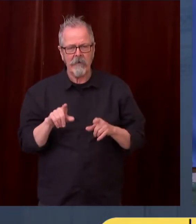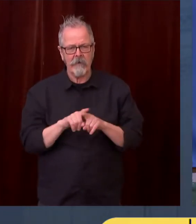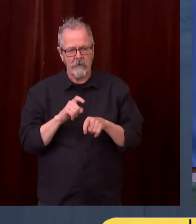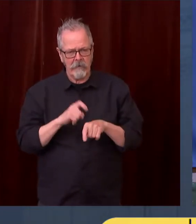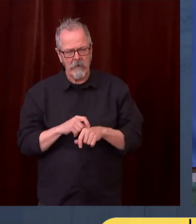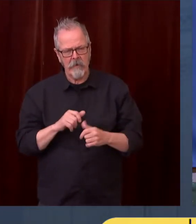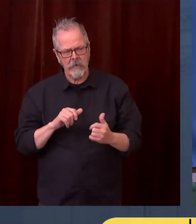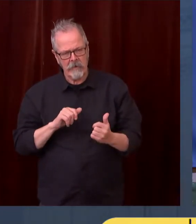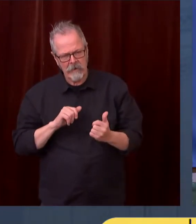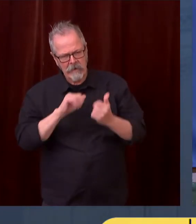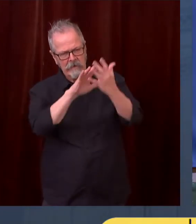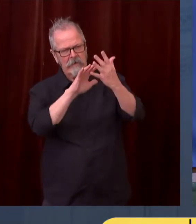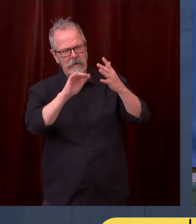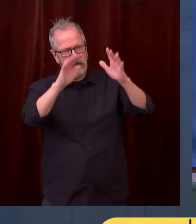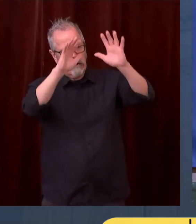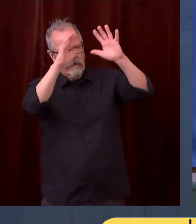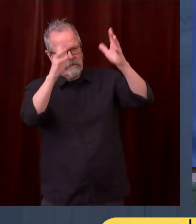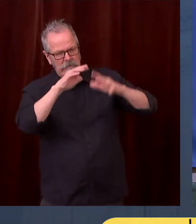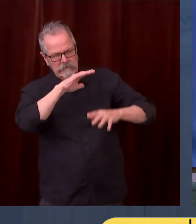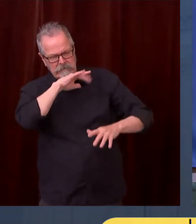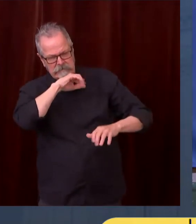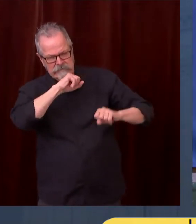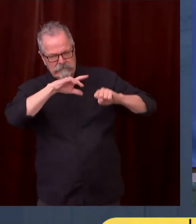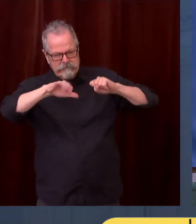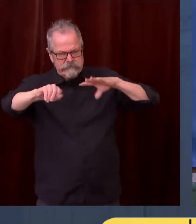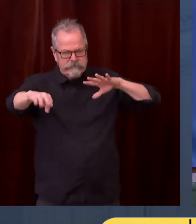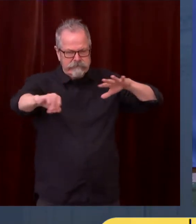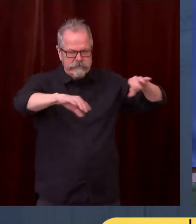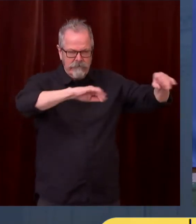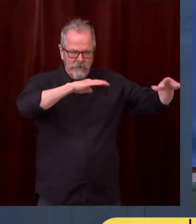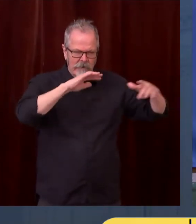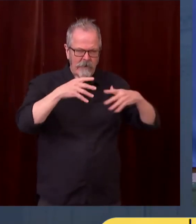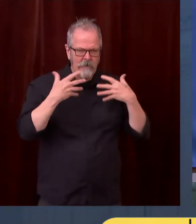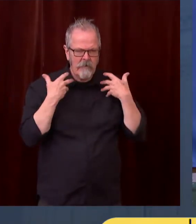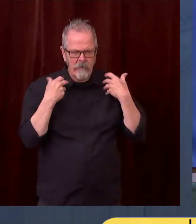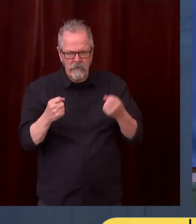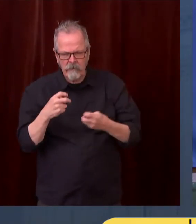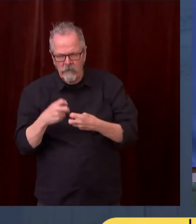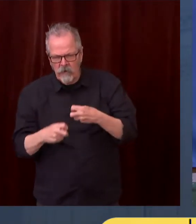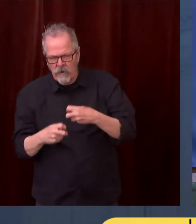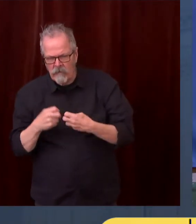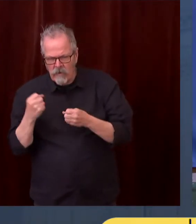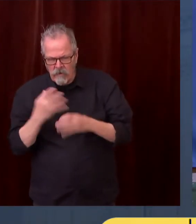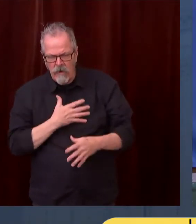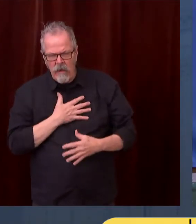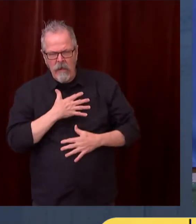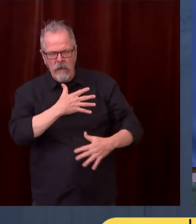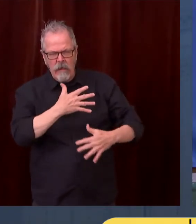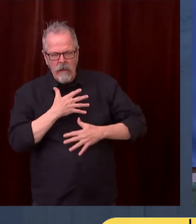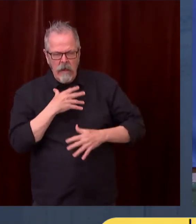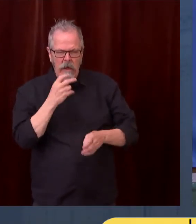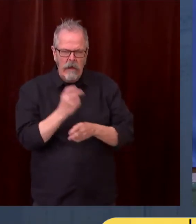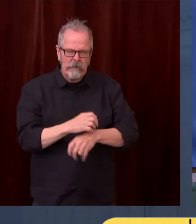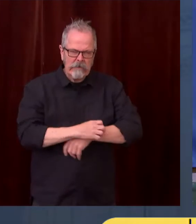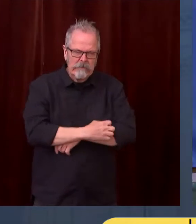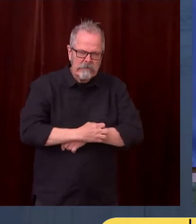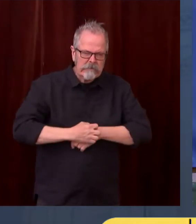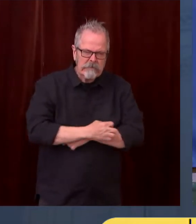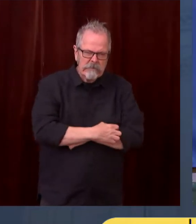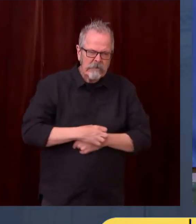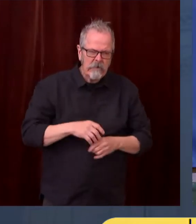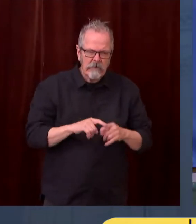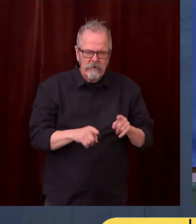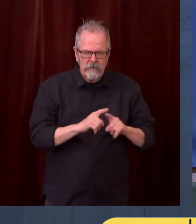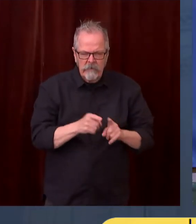associated with carbon pollution. It's time that we stop letting our kids choking on fumes, suffering